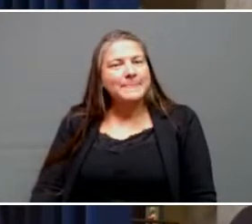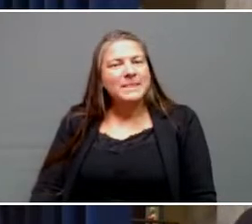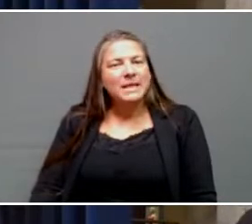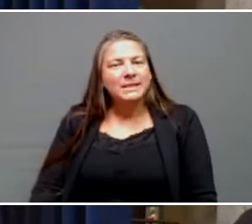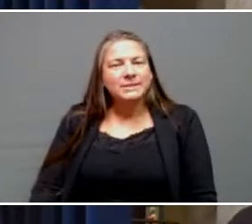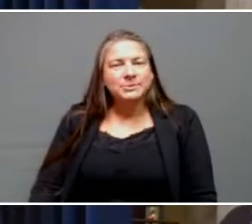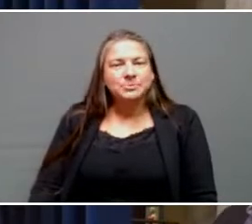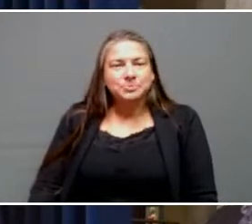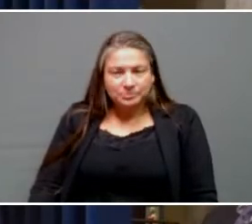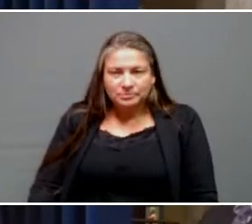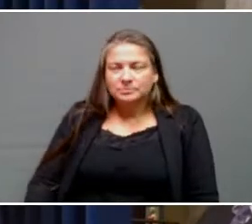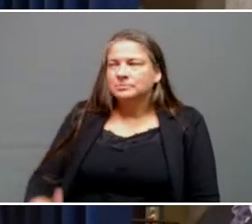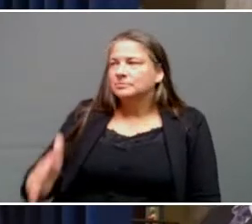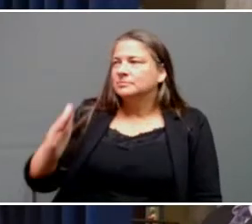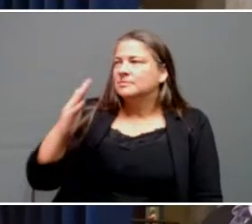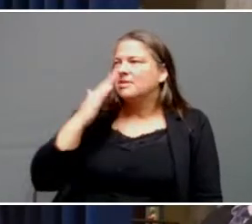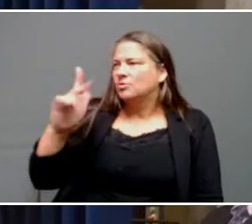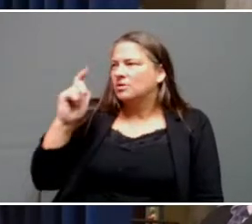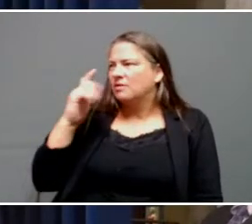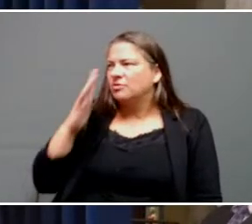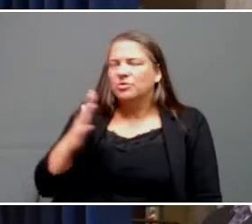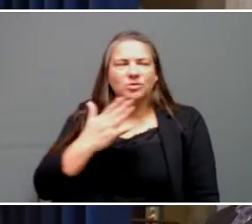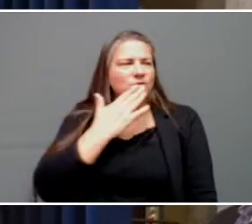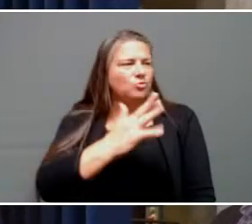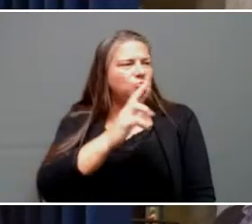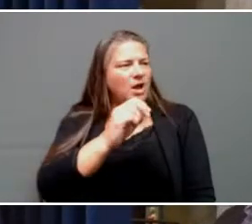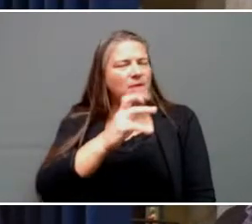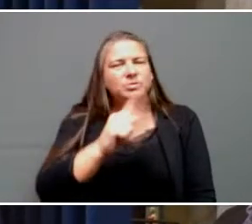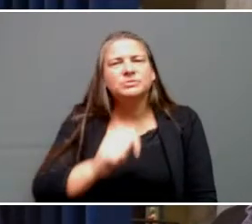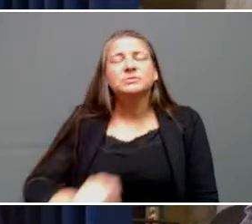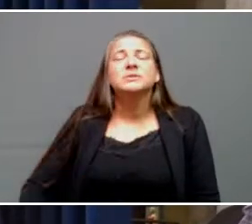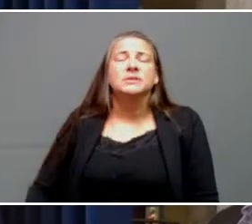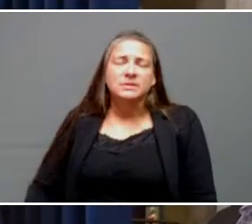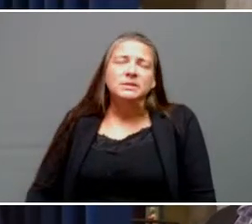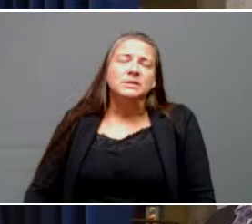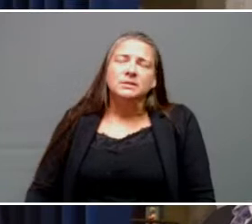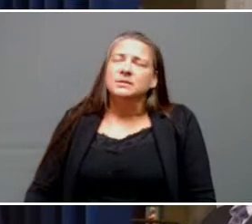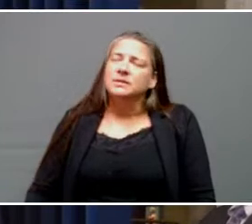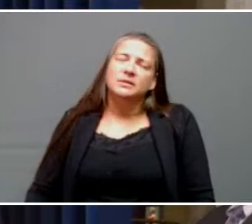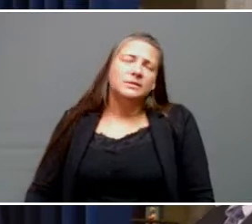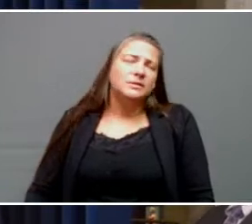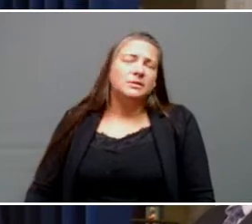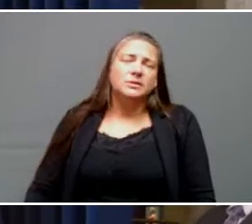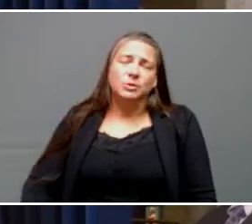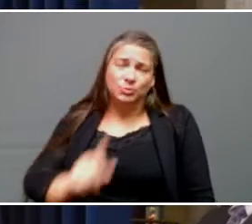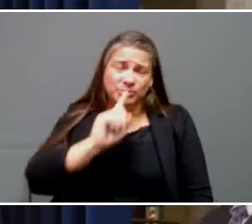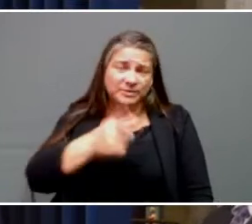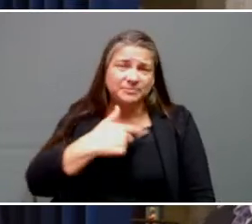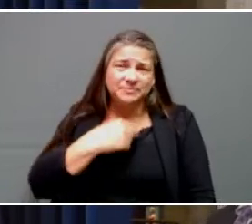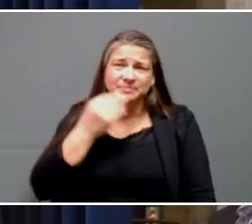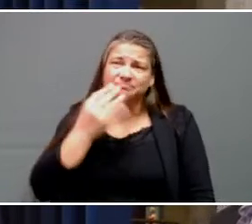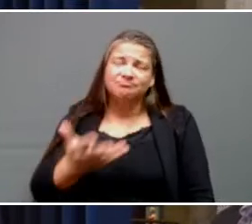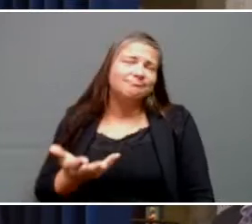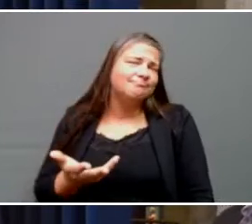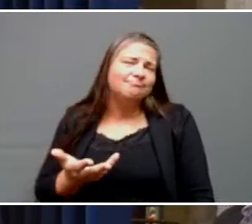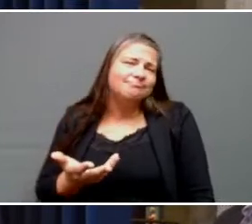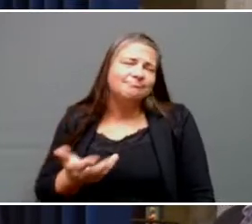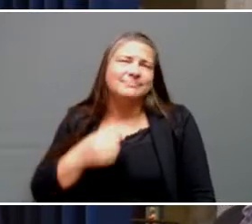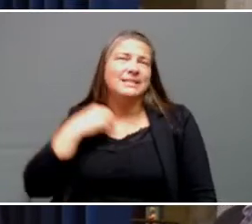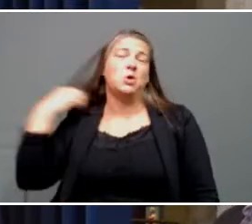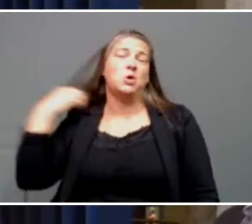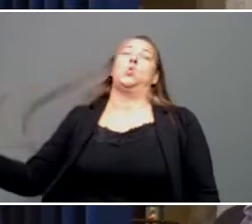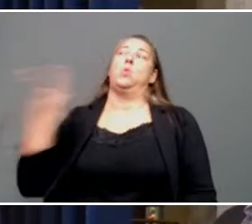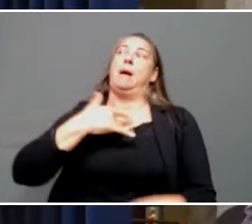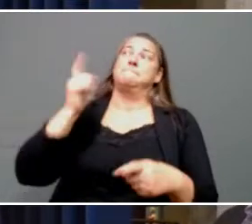Thank you, Robert. Governor, thank you. In very brief terms, there's no reason for me to be repetitive of